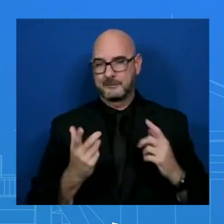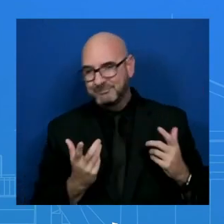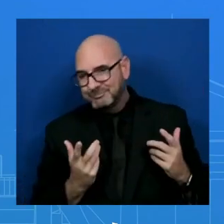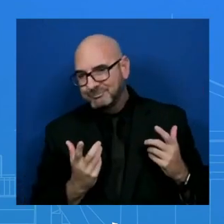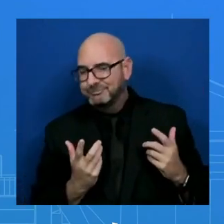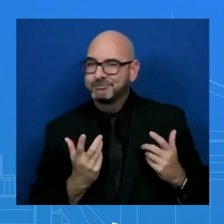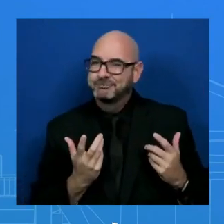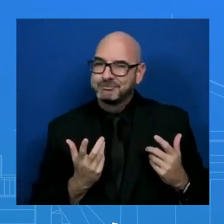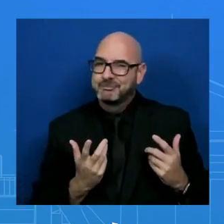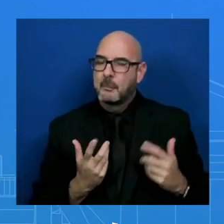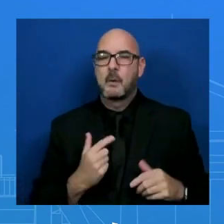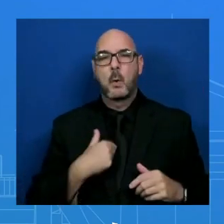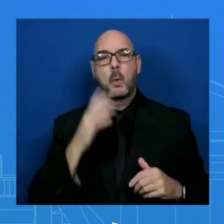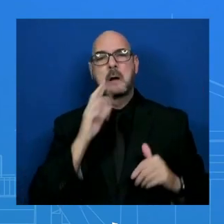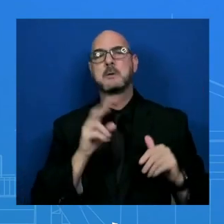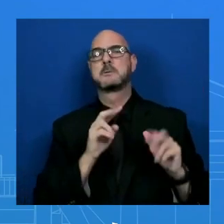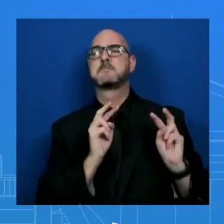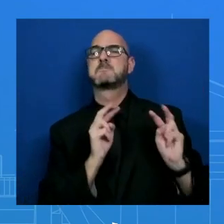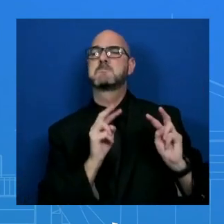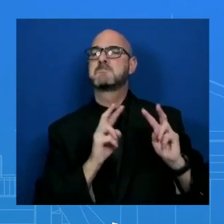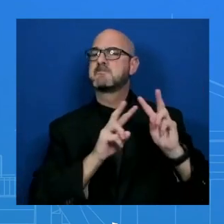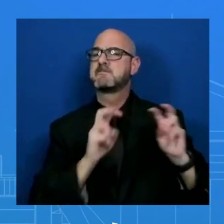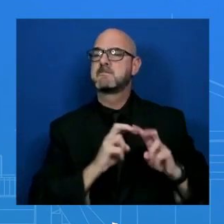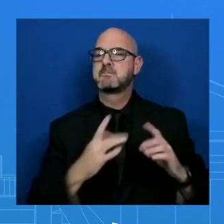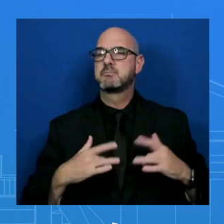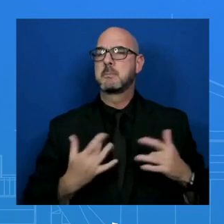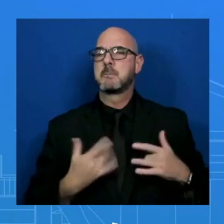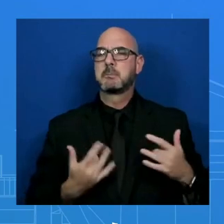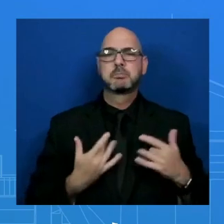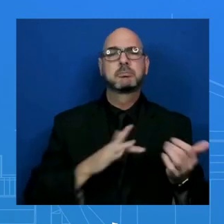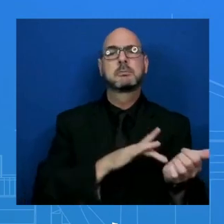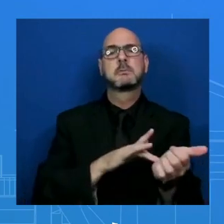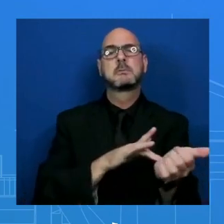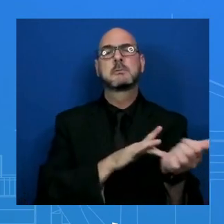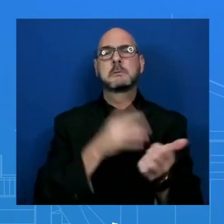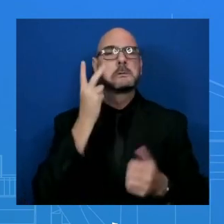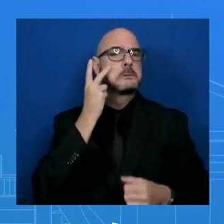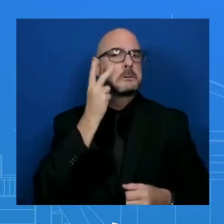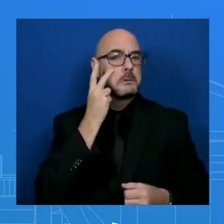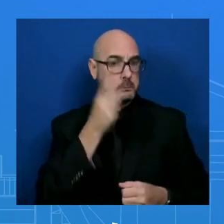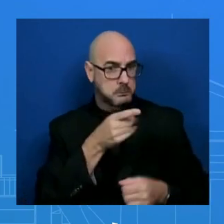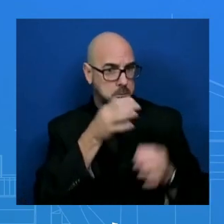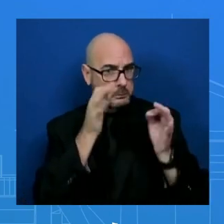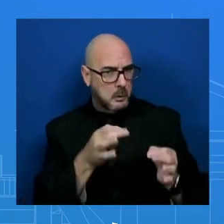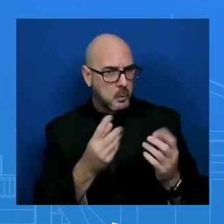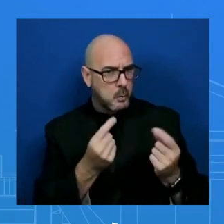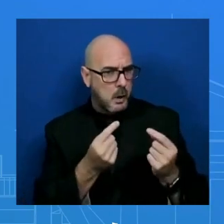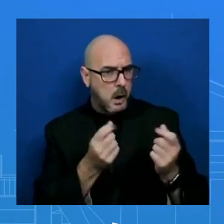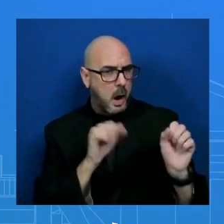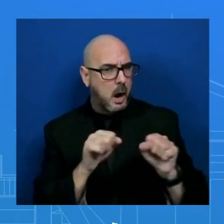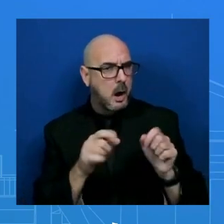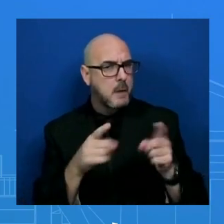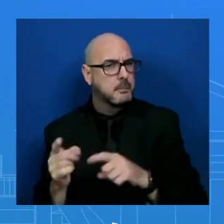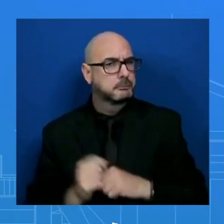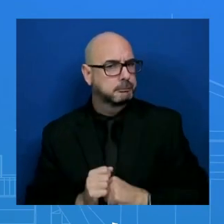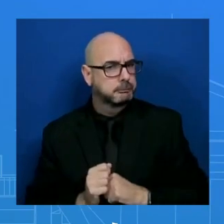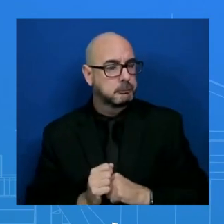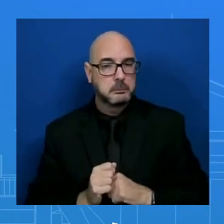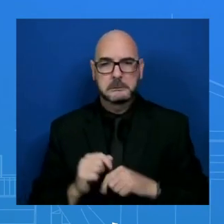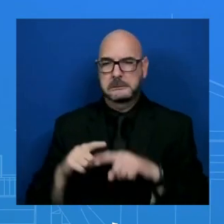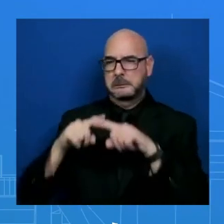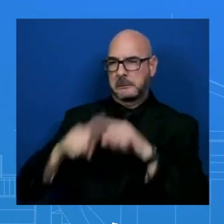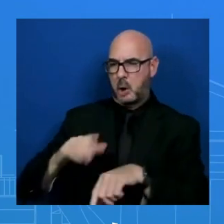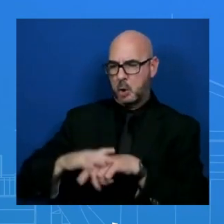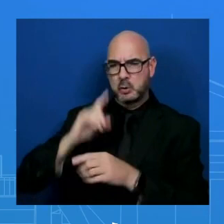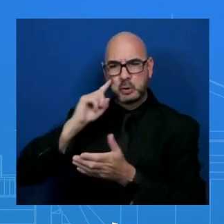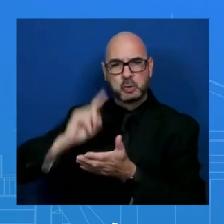individual tests and making determinations about their capabilities accordingly. And then we're responding to that through increasingly tight